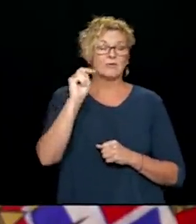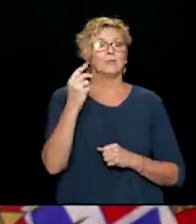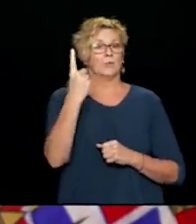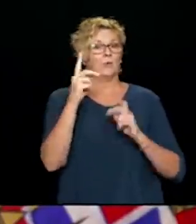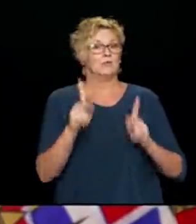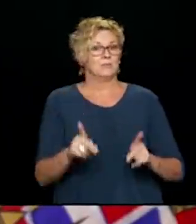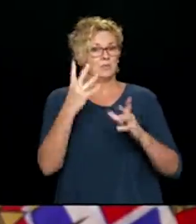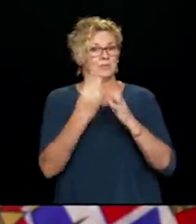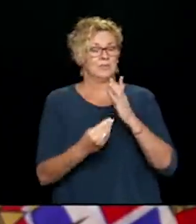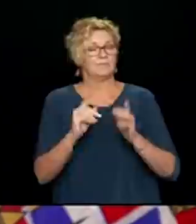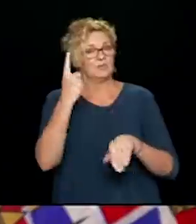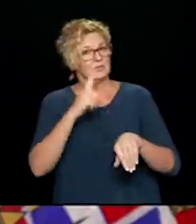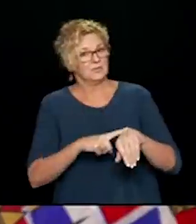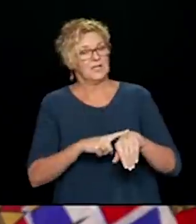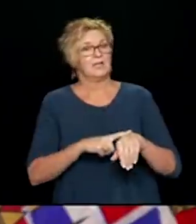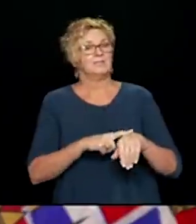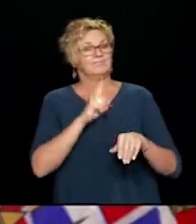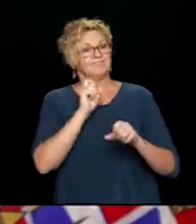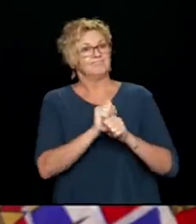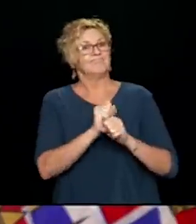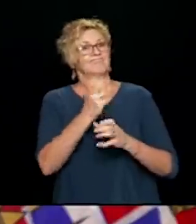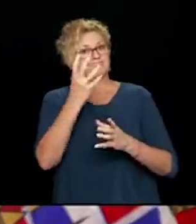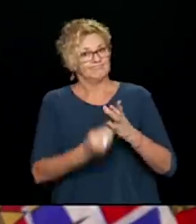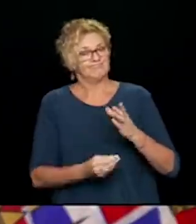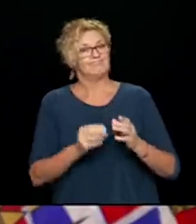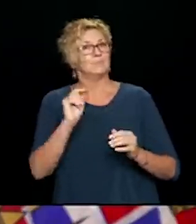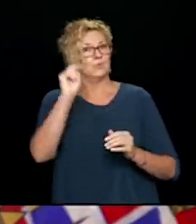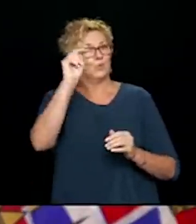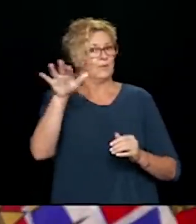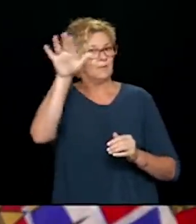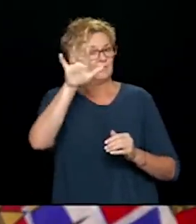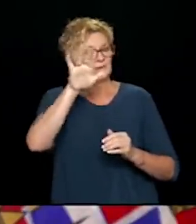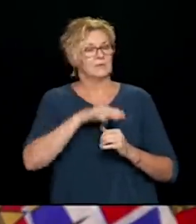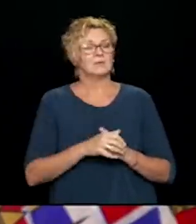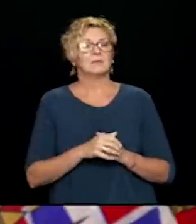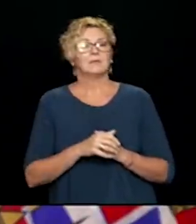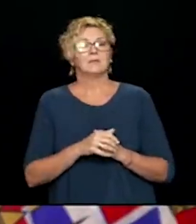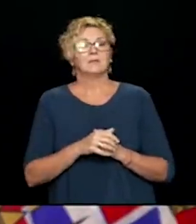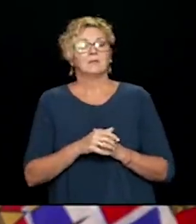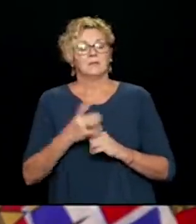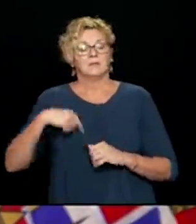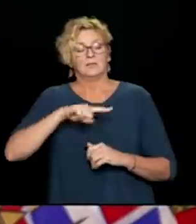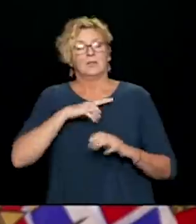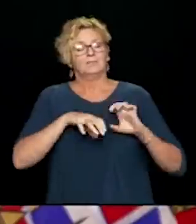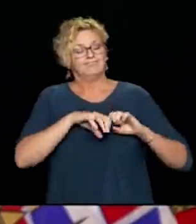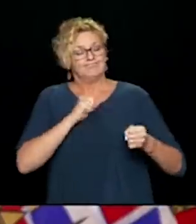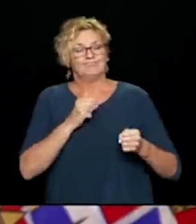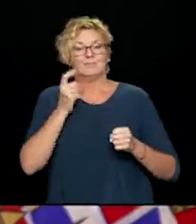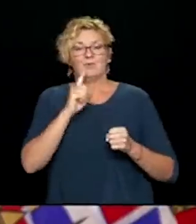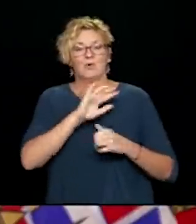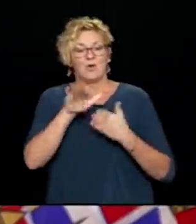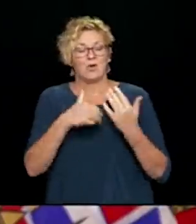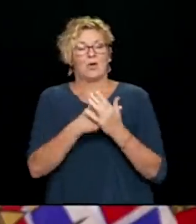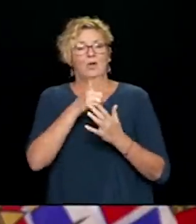health area. Once again, our thoughts and our condolences go to the families, to the communities. The people